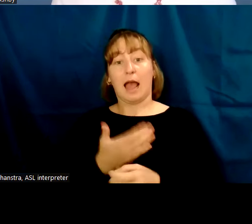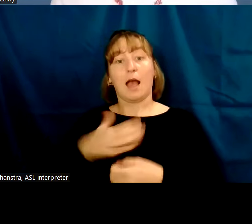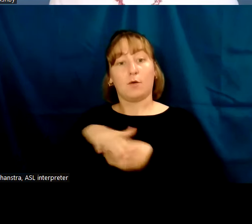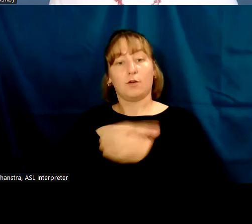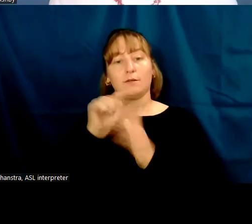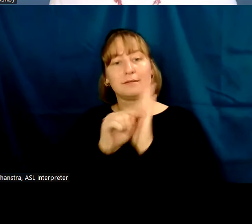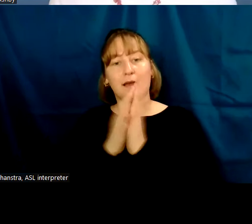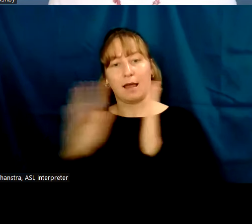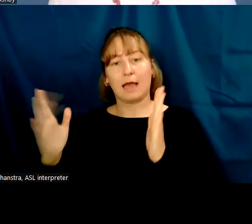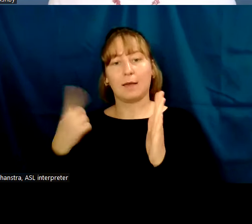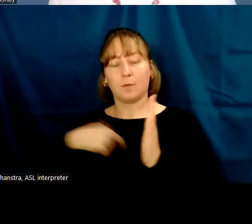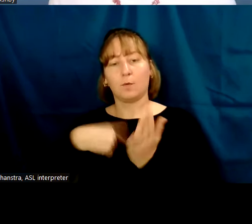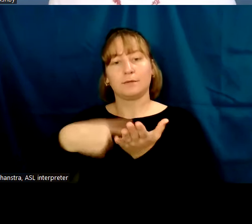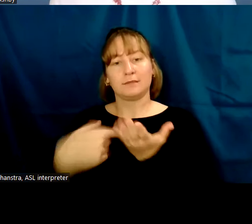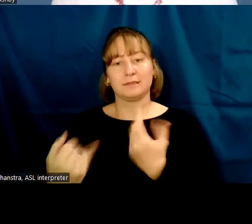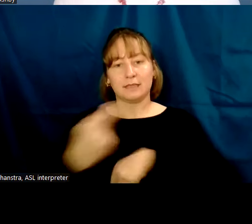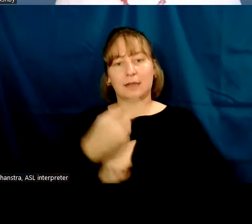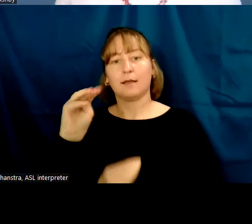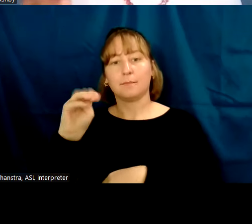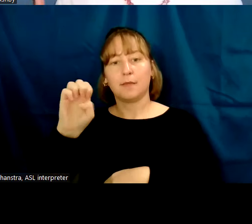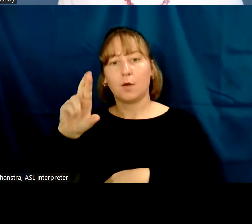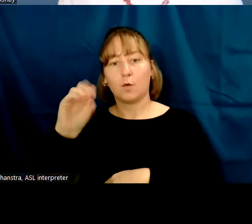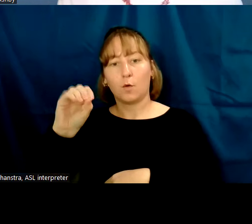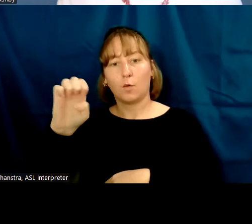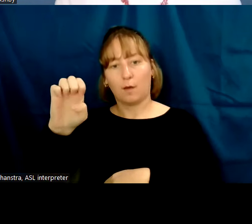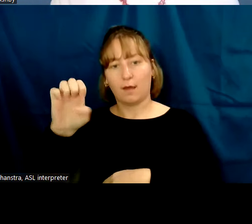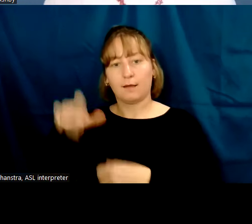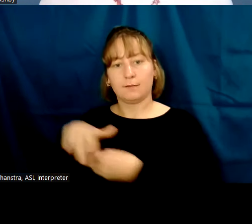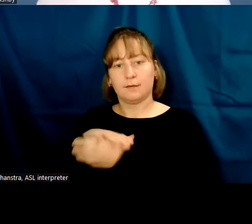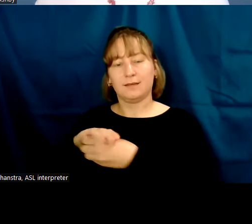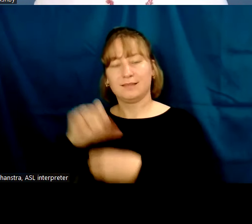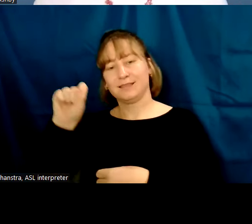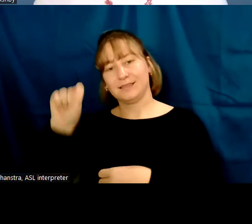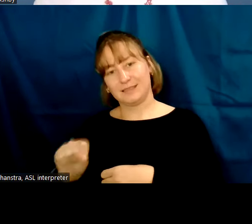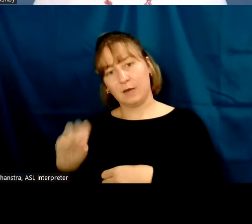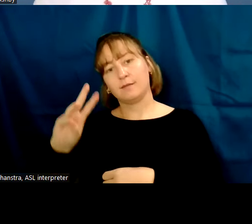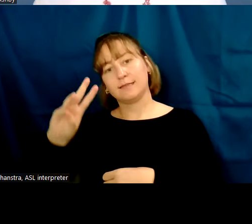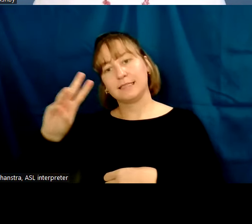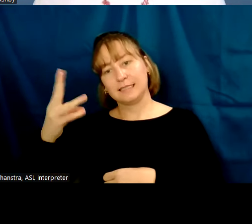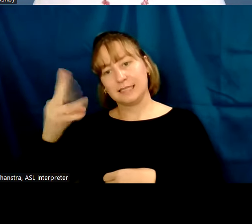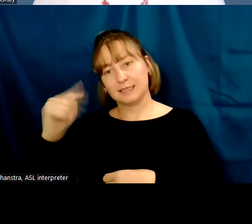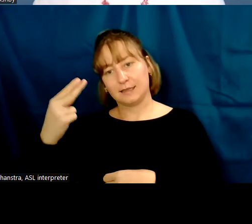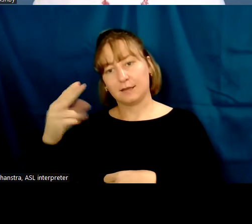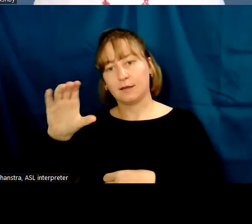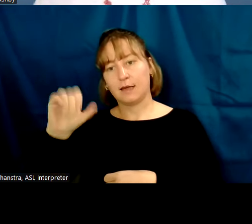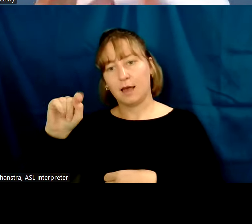today, Meroe is located here, just south of the sixth cataract.